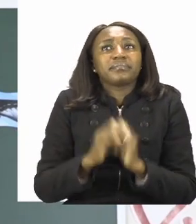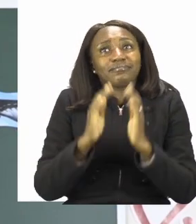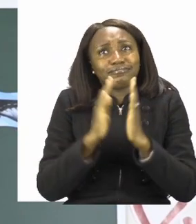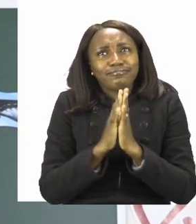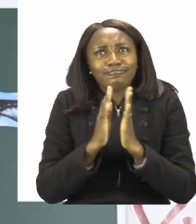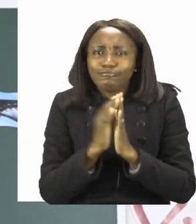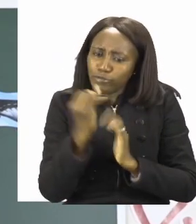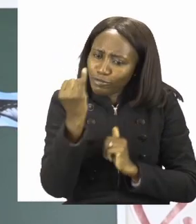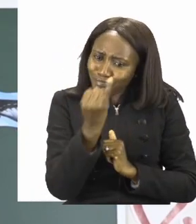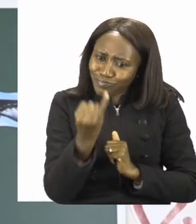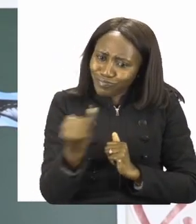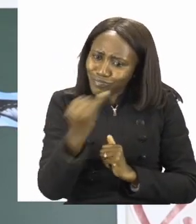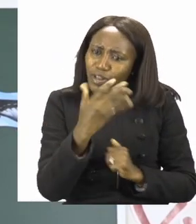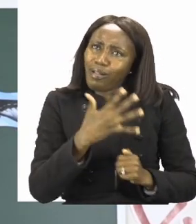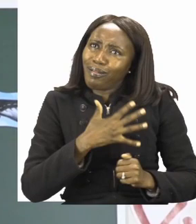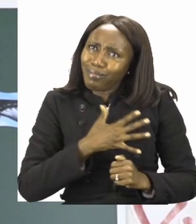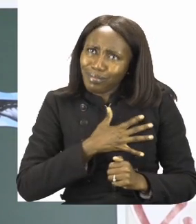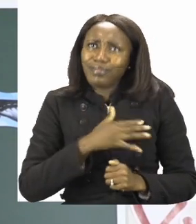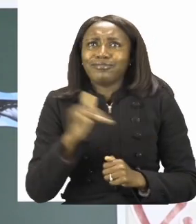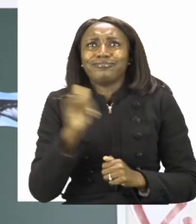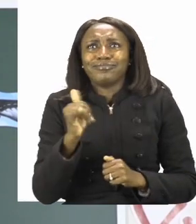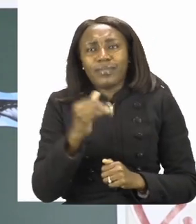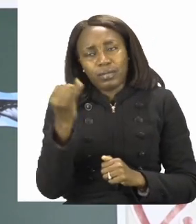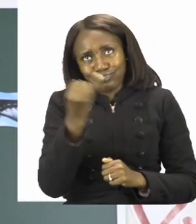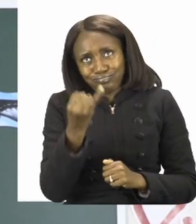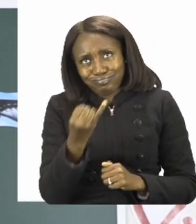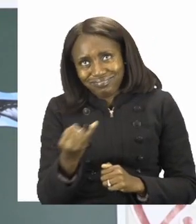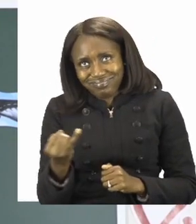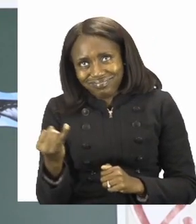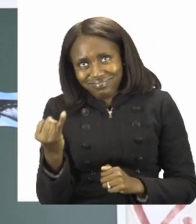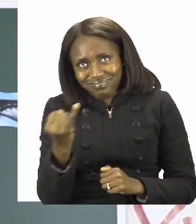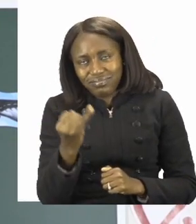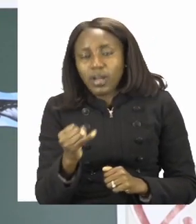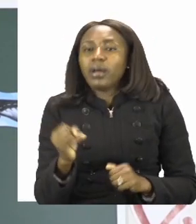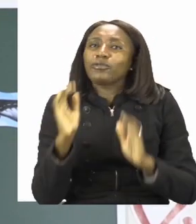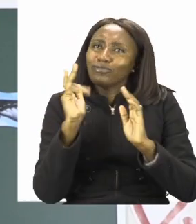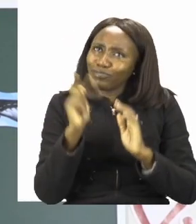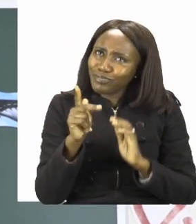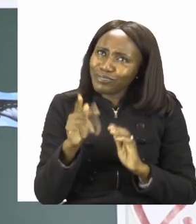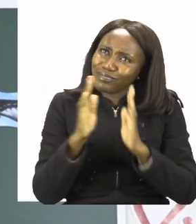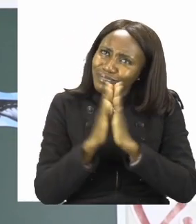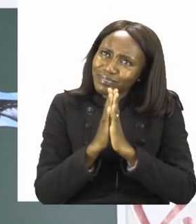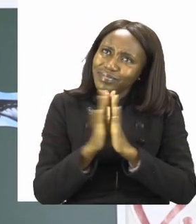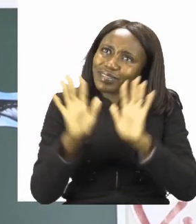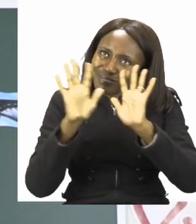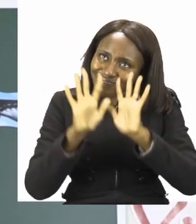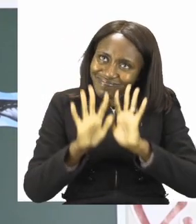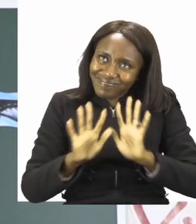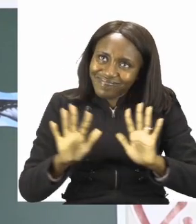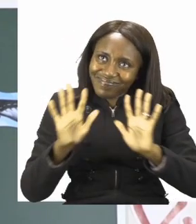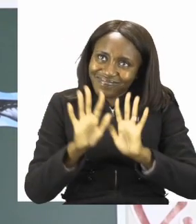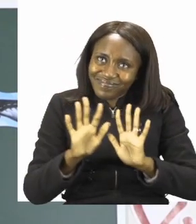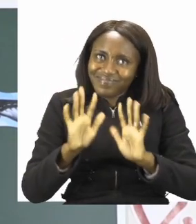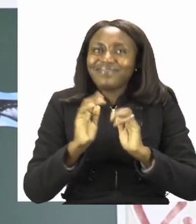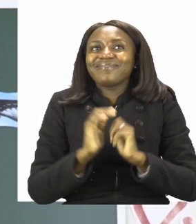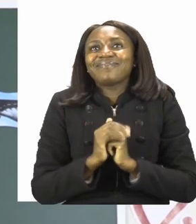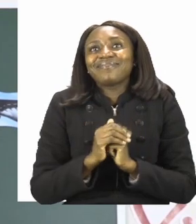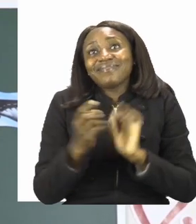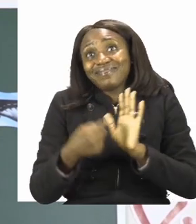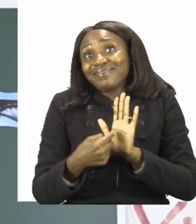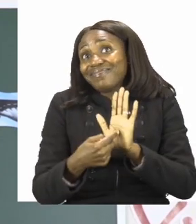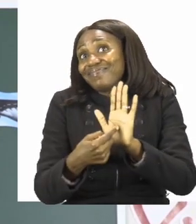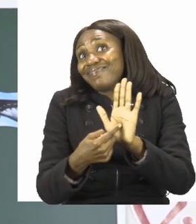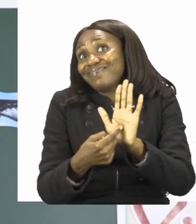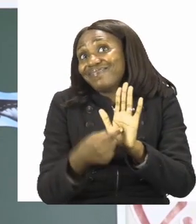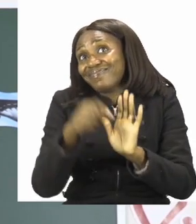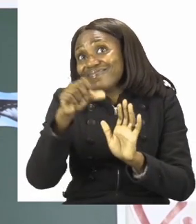it on the page. Take your time, make sure you color it when you're done and after that, show someone and